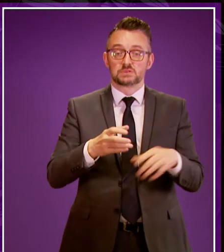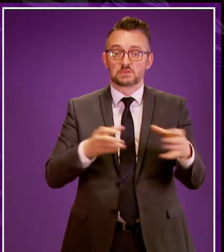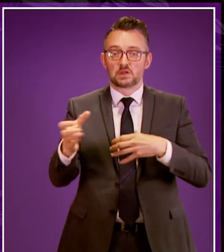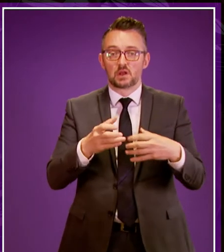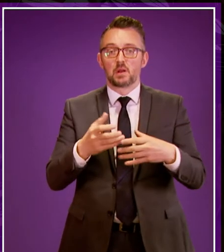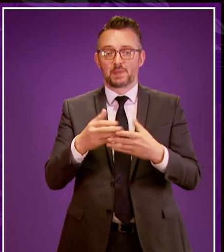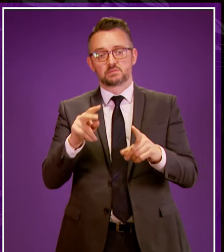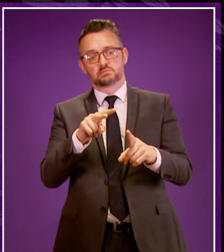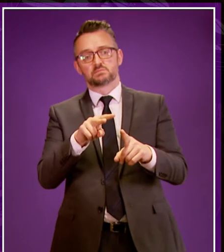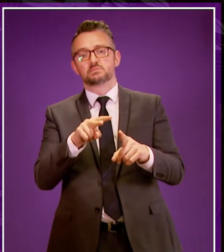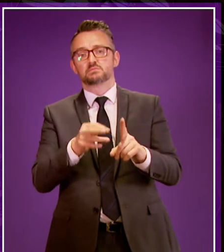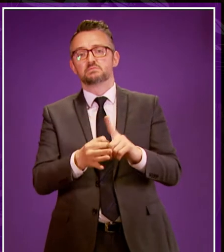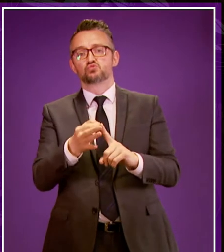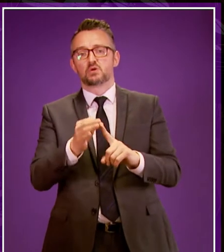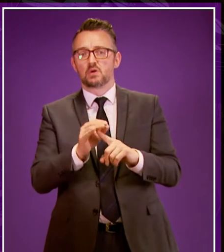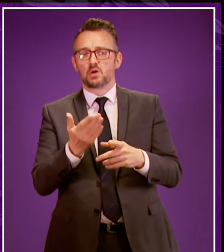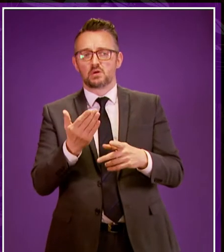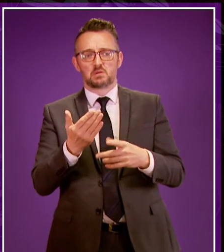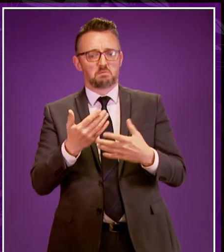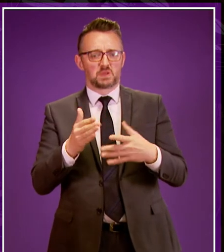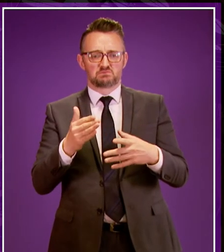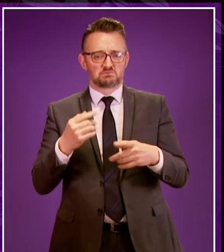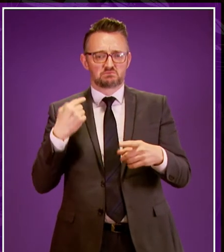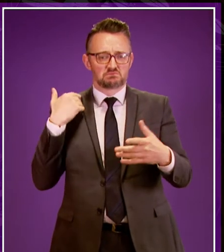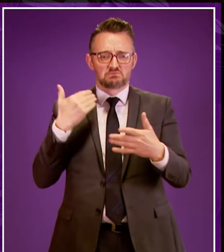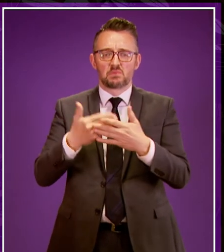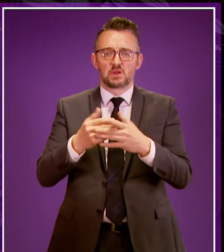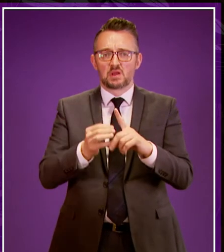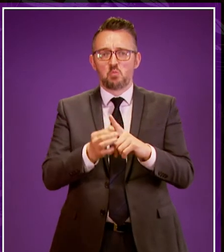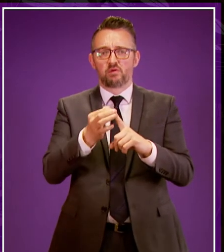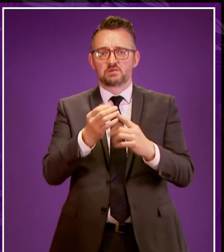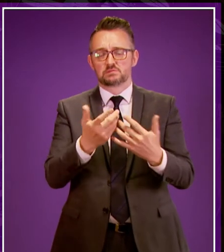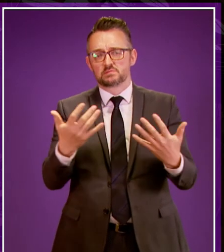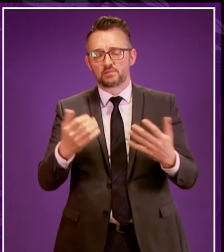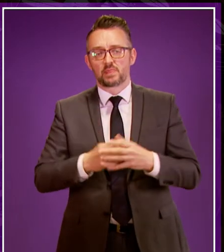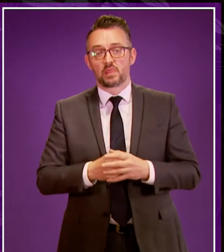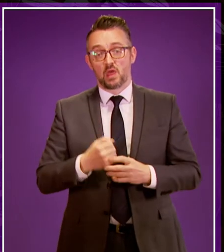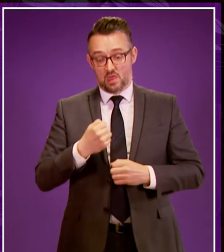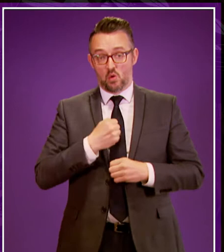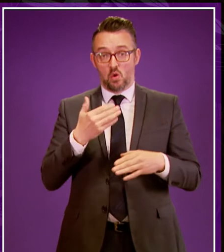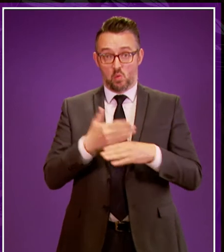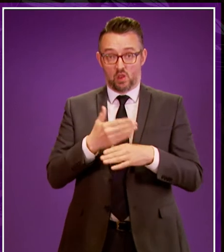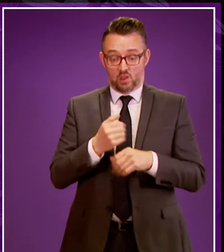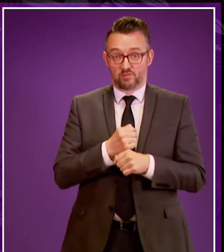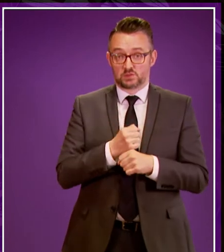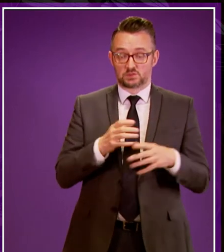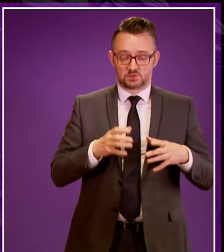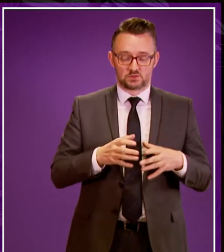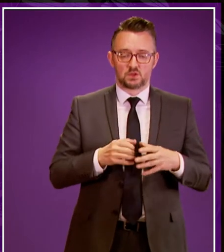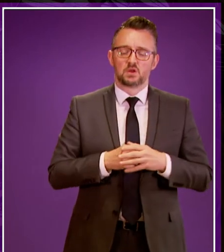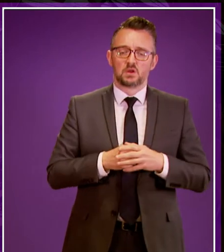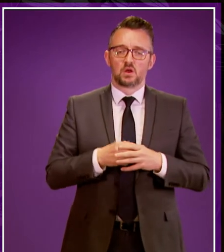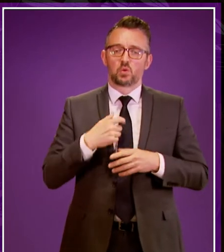the significant progress that they've achieved over the course of the work they've been taken forward. Part of the work that we are doing as a Government is through the